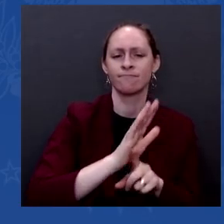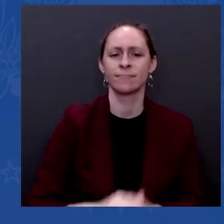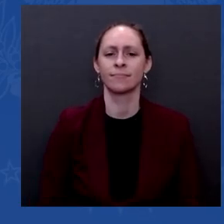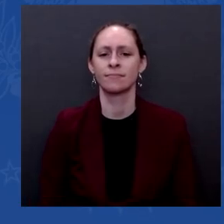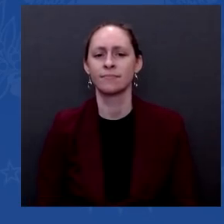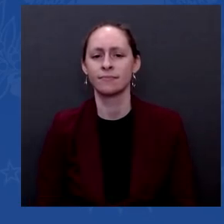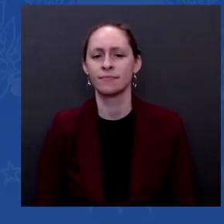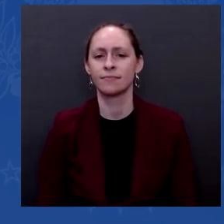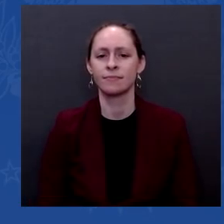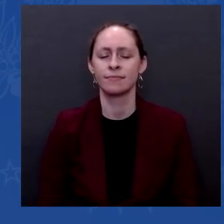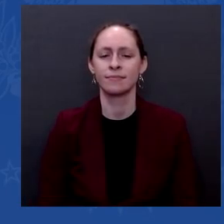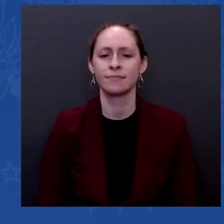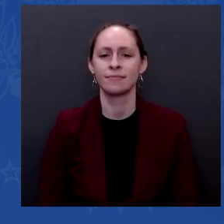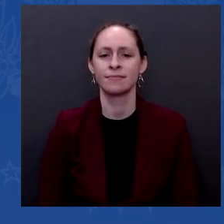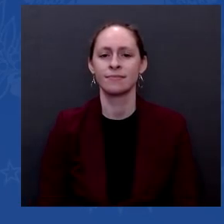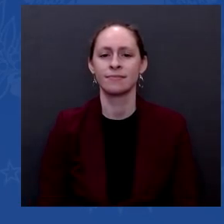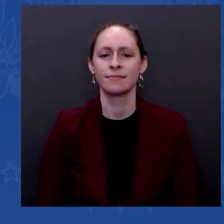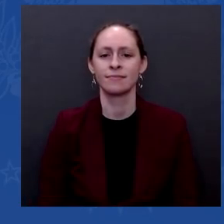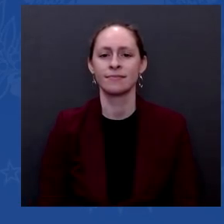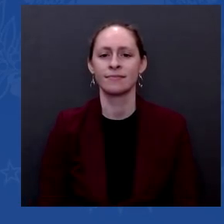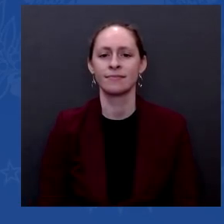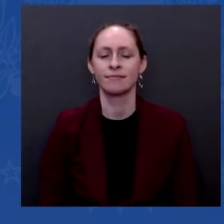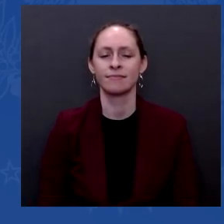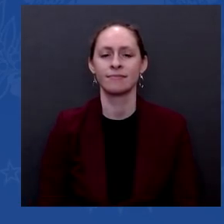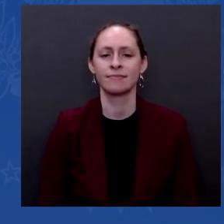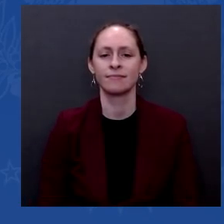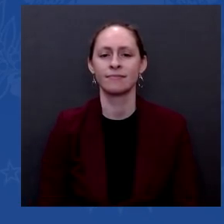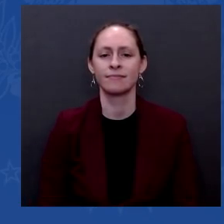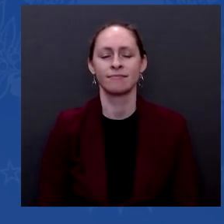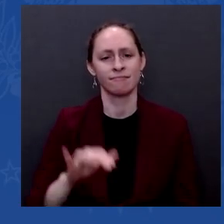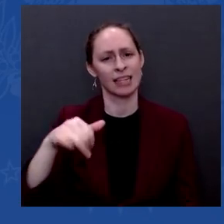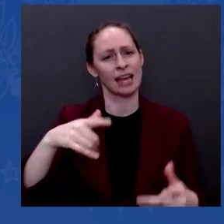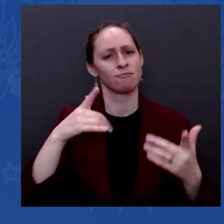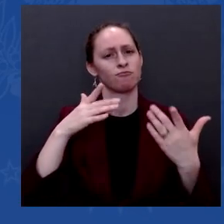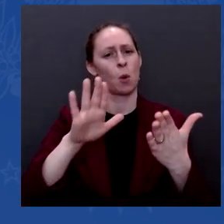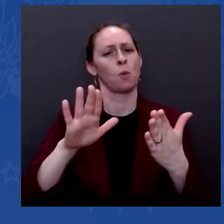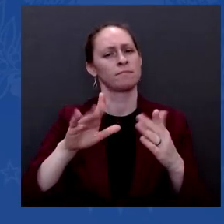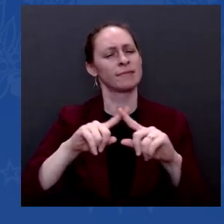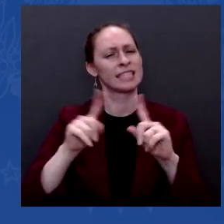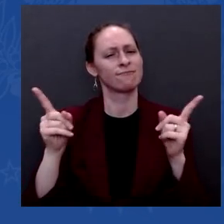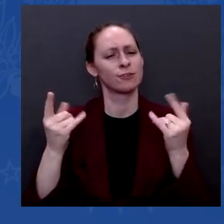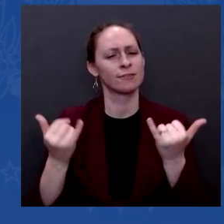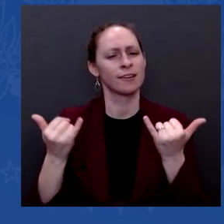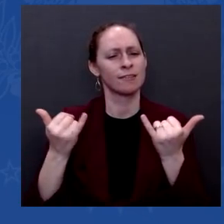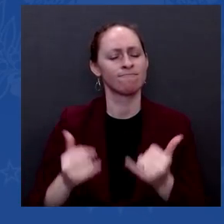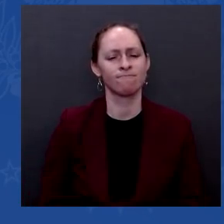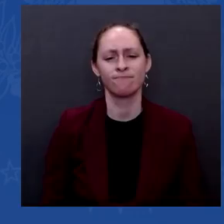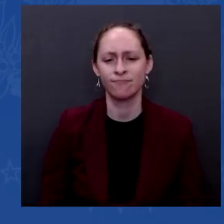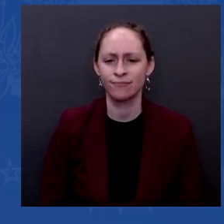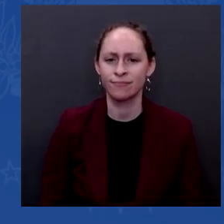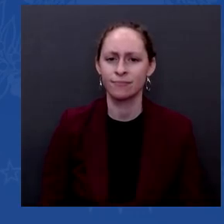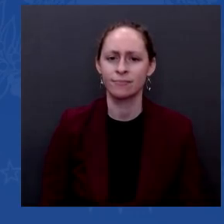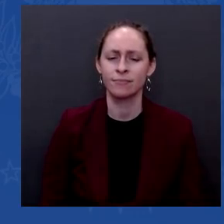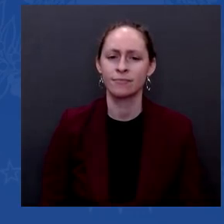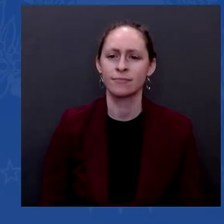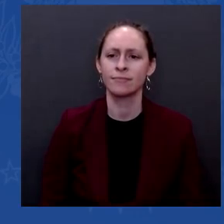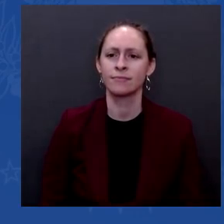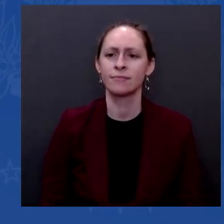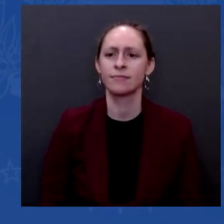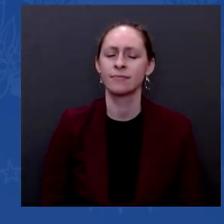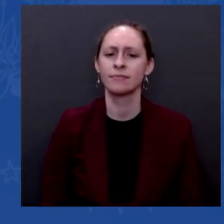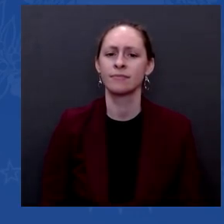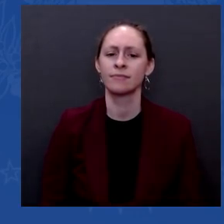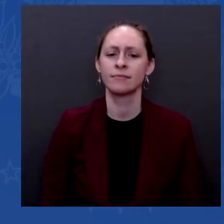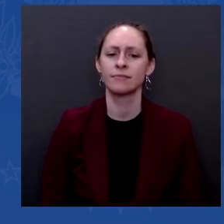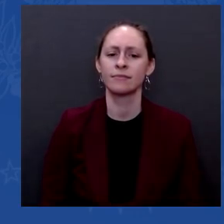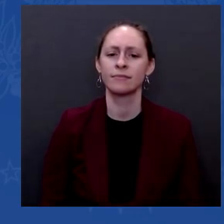that. Anyway. on behalf of Correspondents